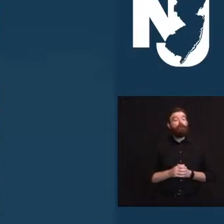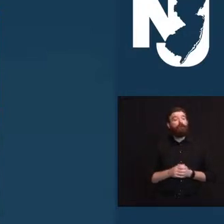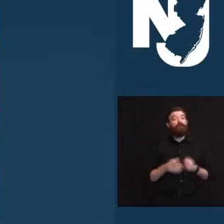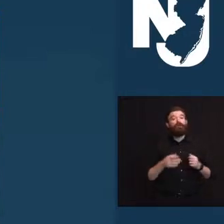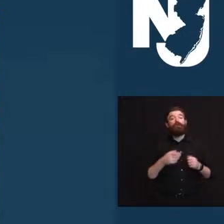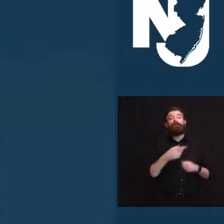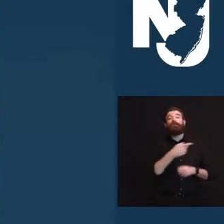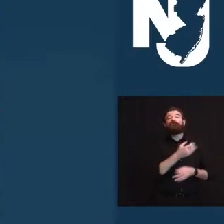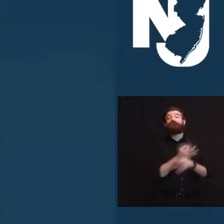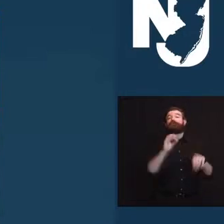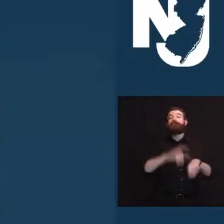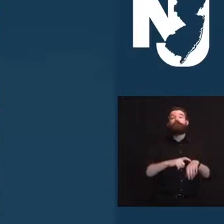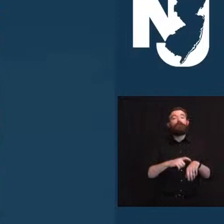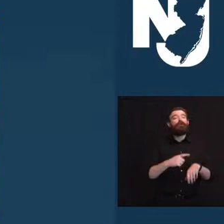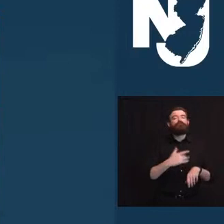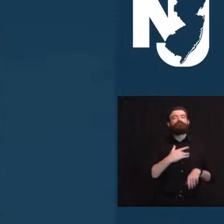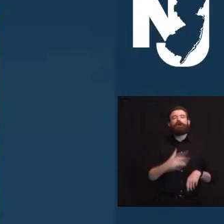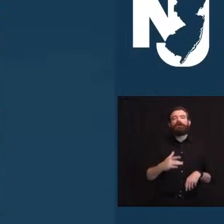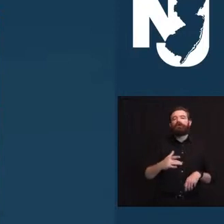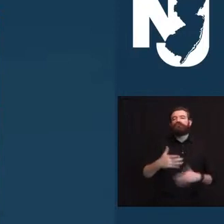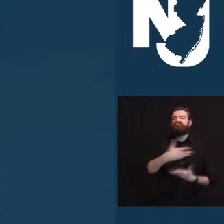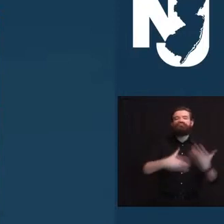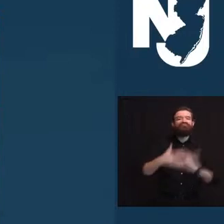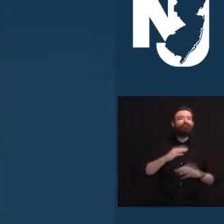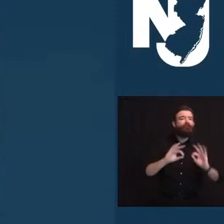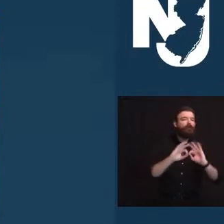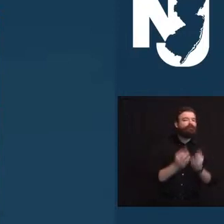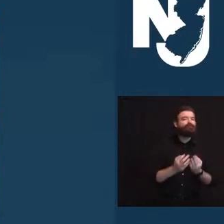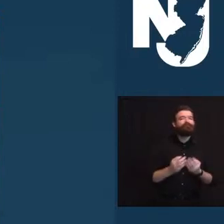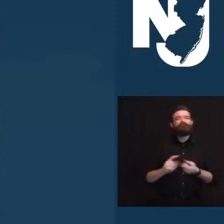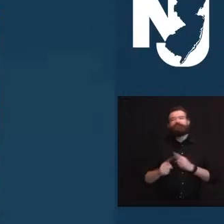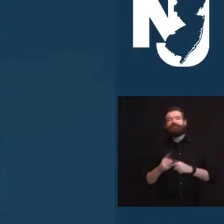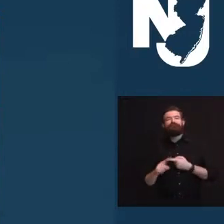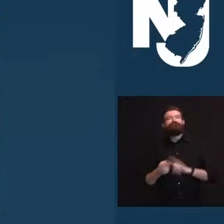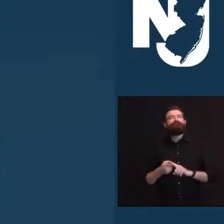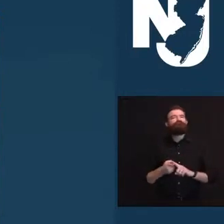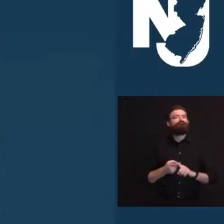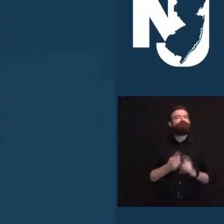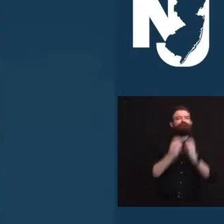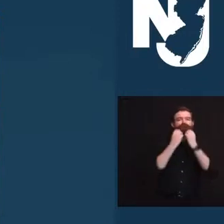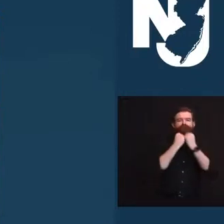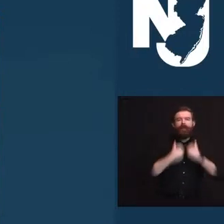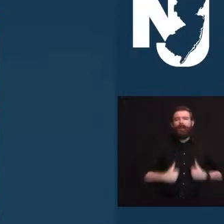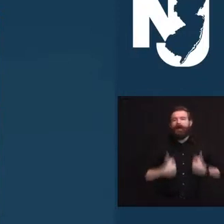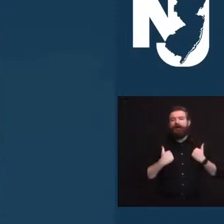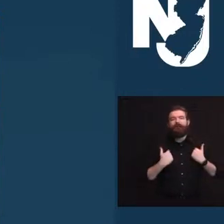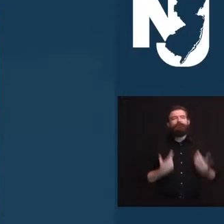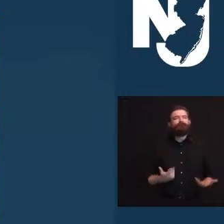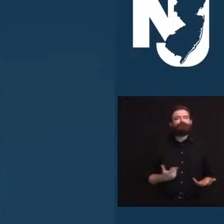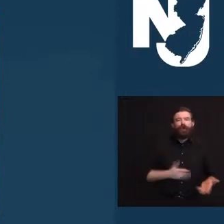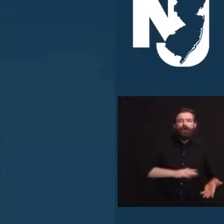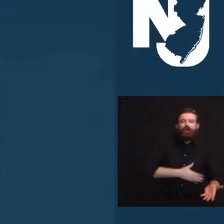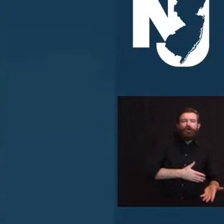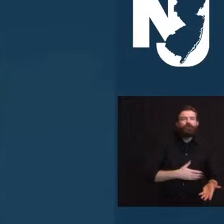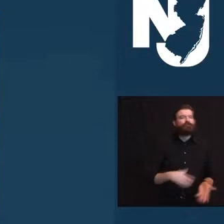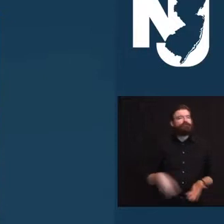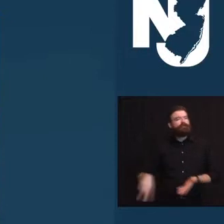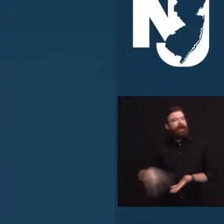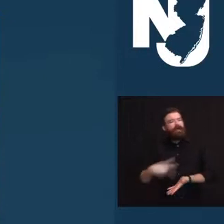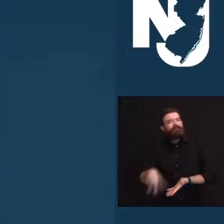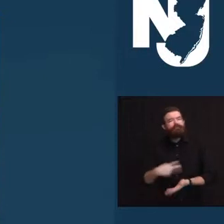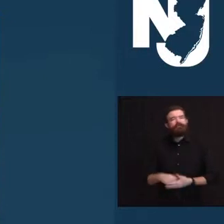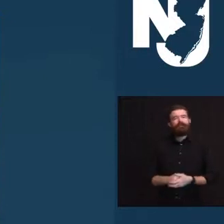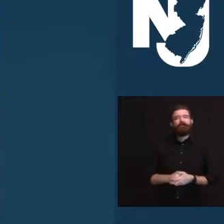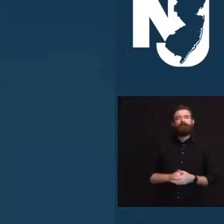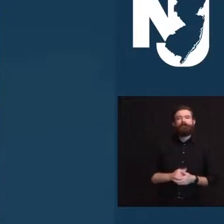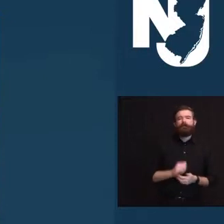her family and friends, making the most of life, whether it be cooking and dancing, vacationing down the shore, or spending time with